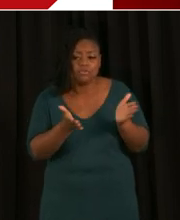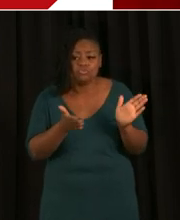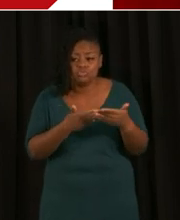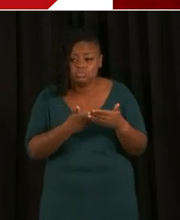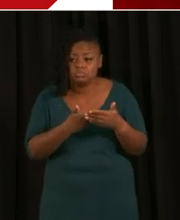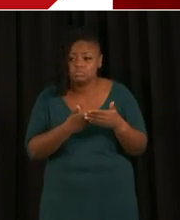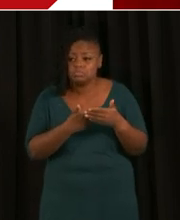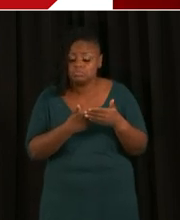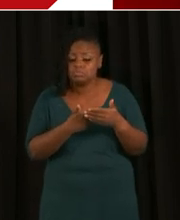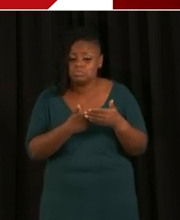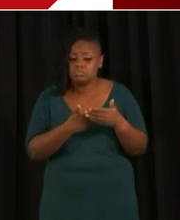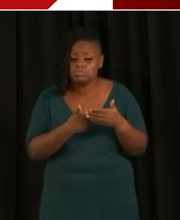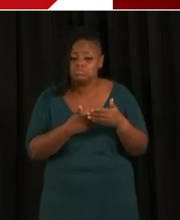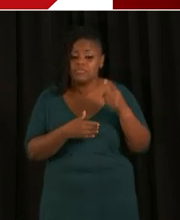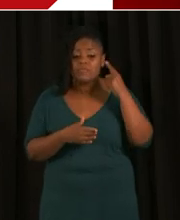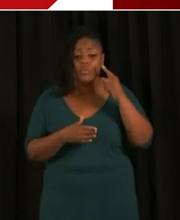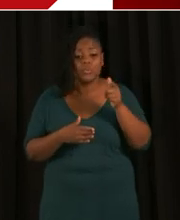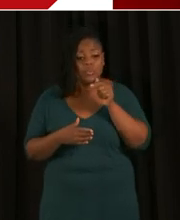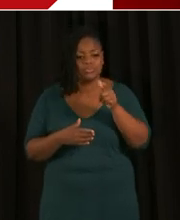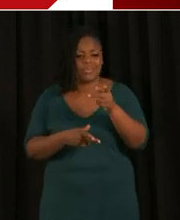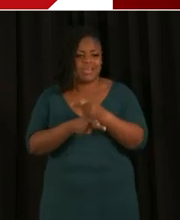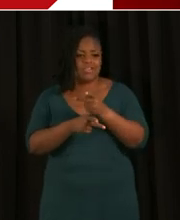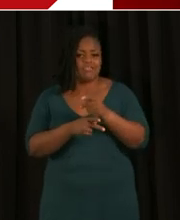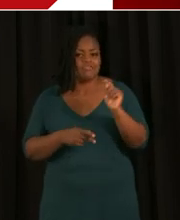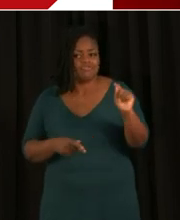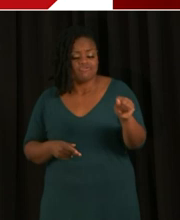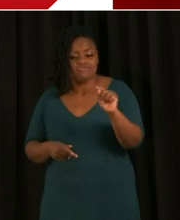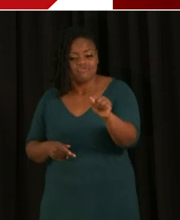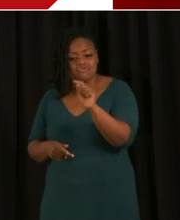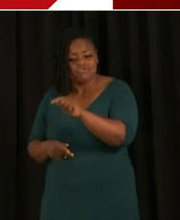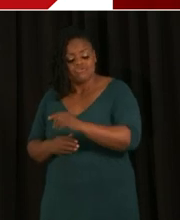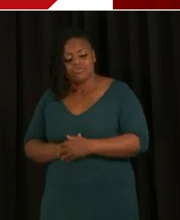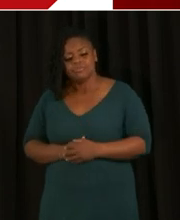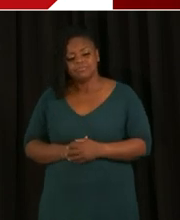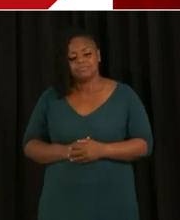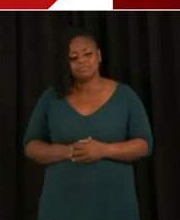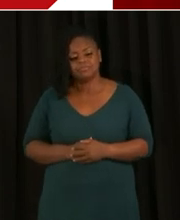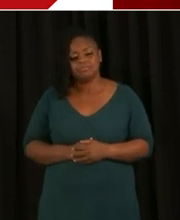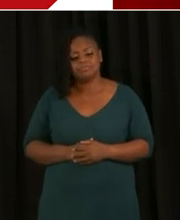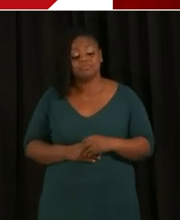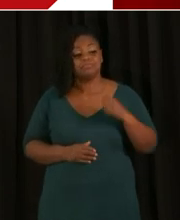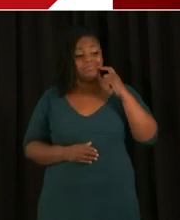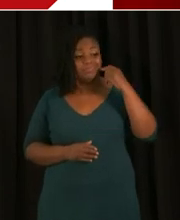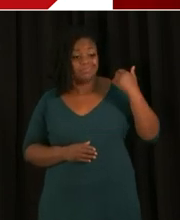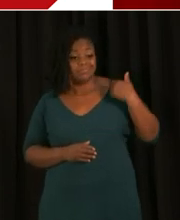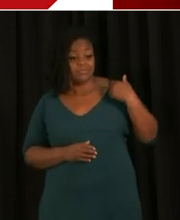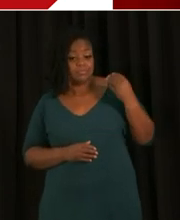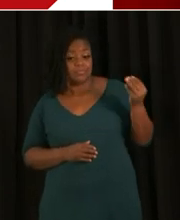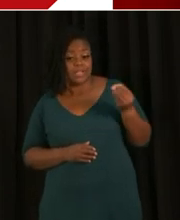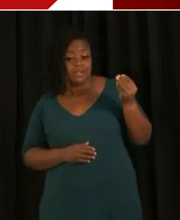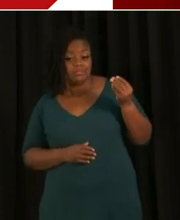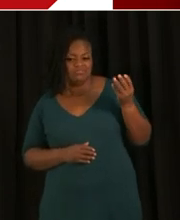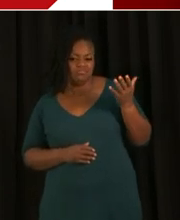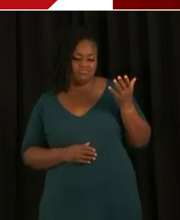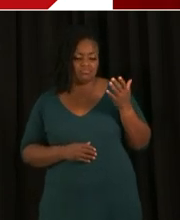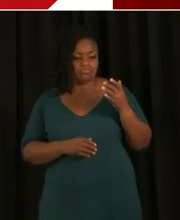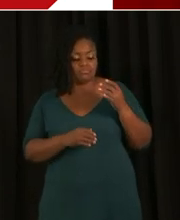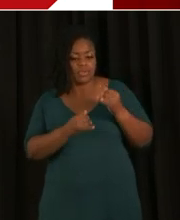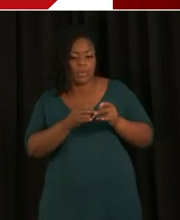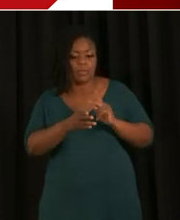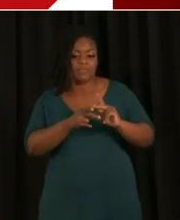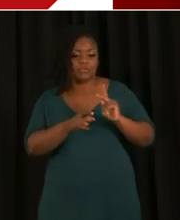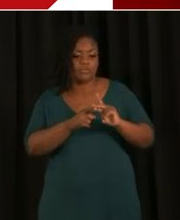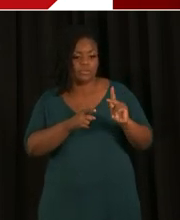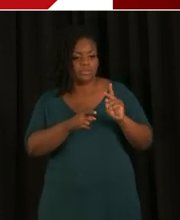seats for care. So on Tuesday and Monday of this week, we finish our professional development for the next round, which